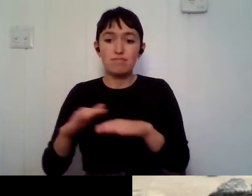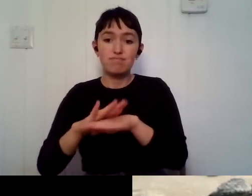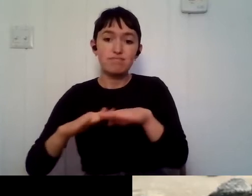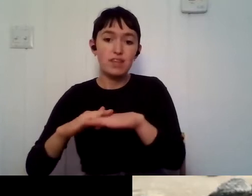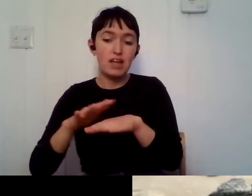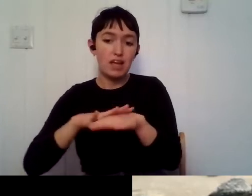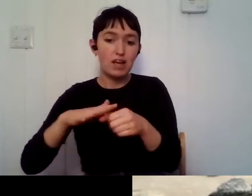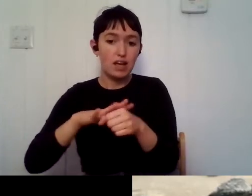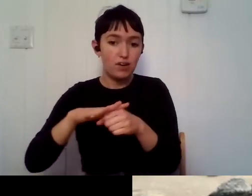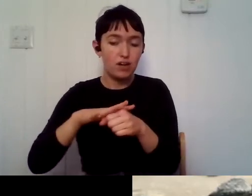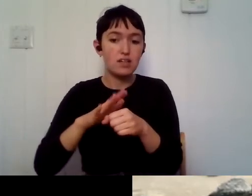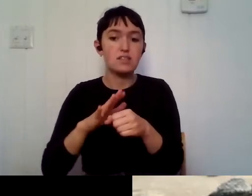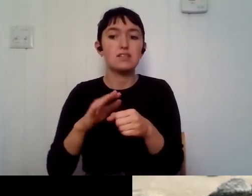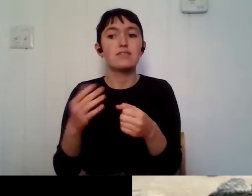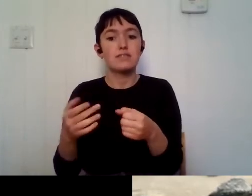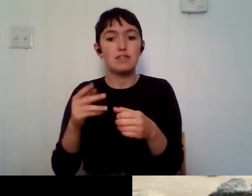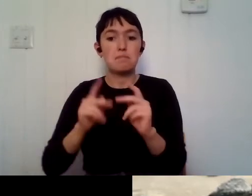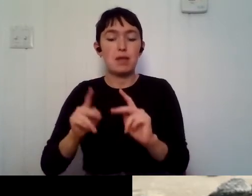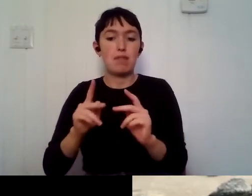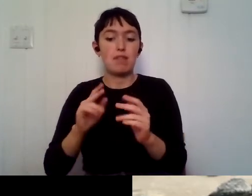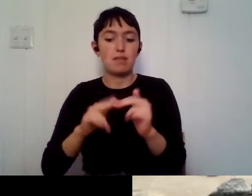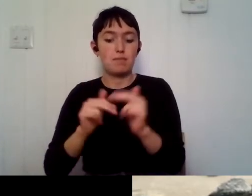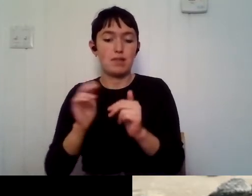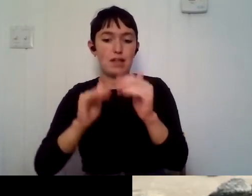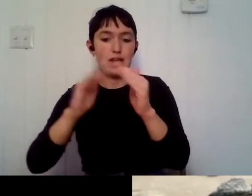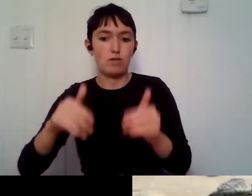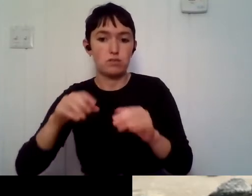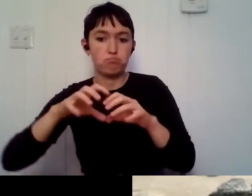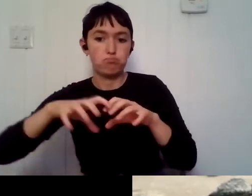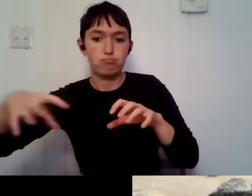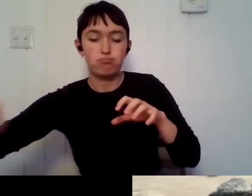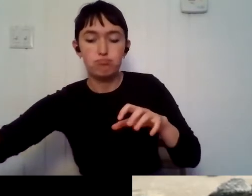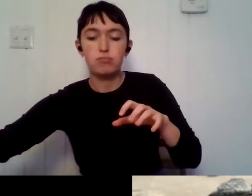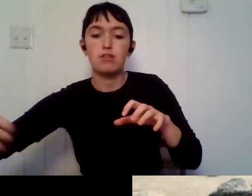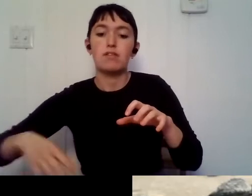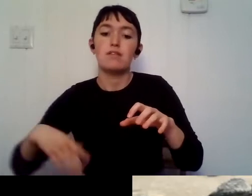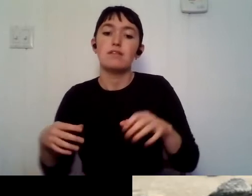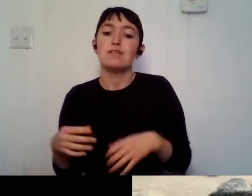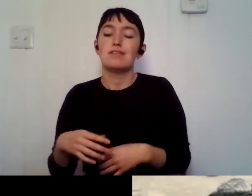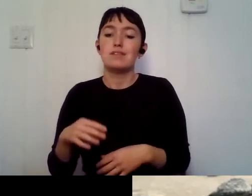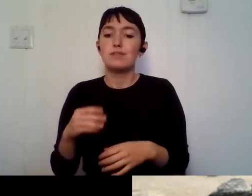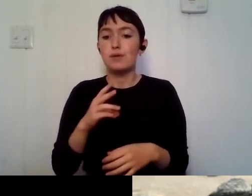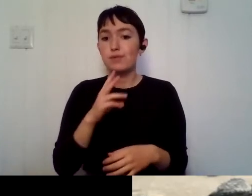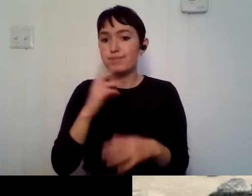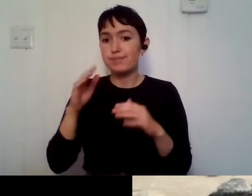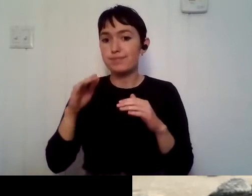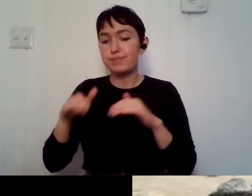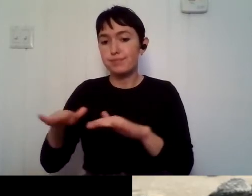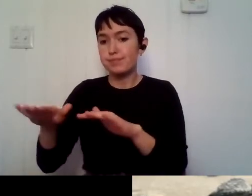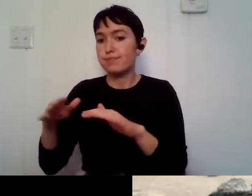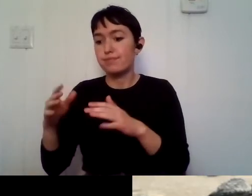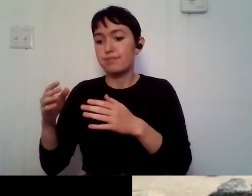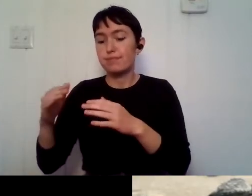they have these two pressures of sea level rise, but also coastal development that is going to take out their, um, habitat.